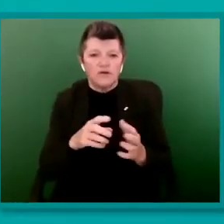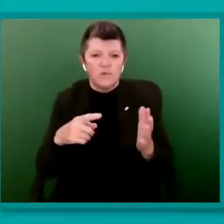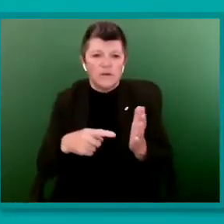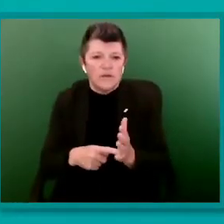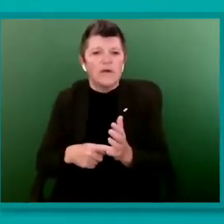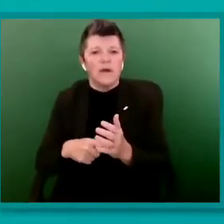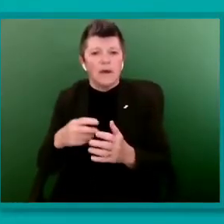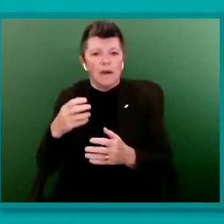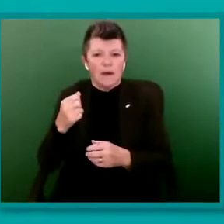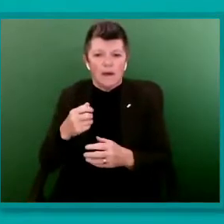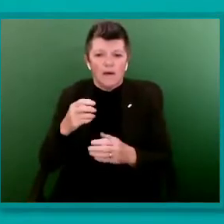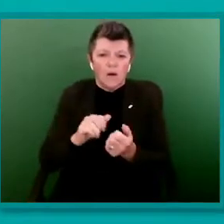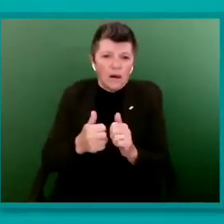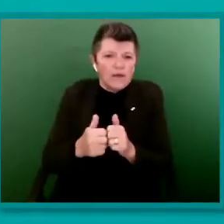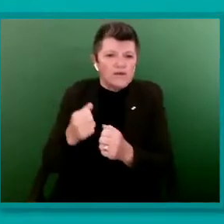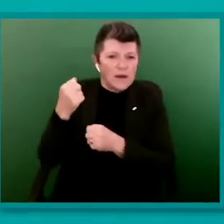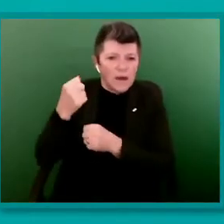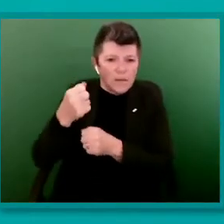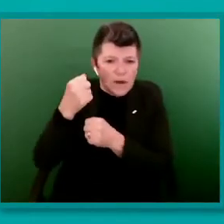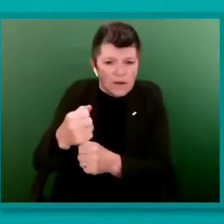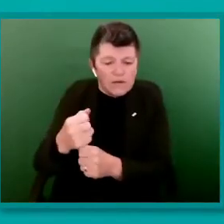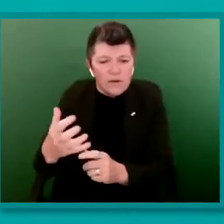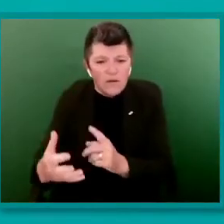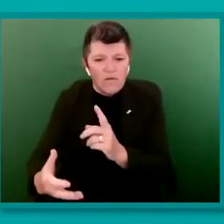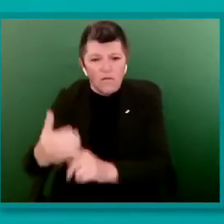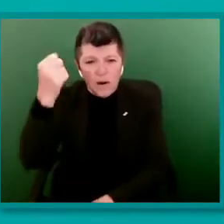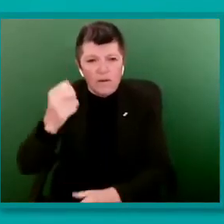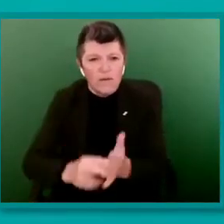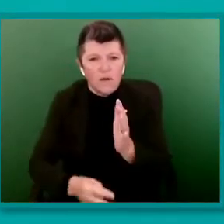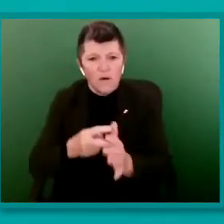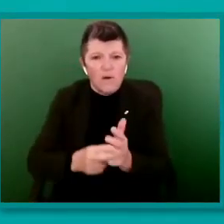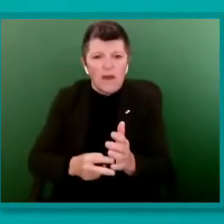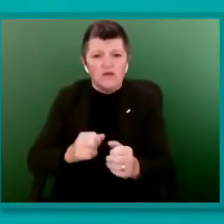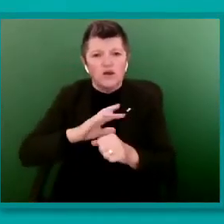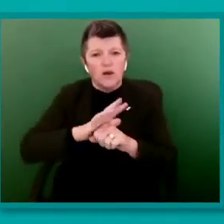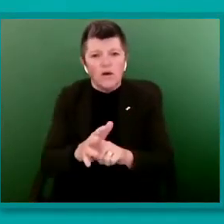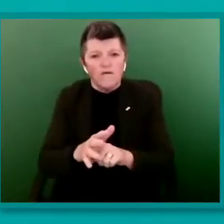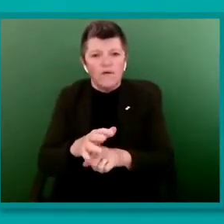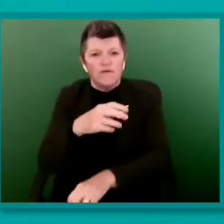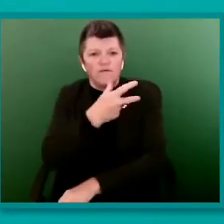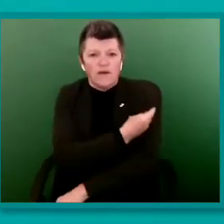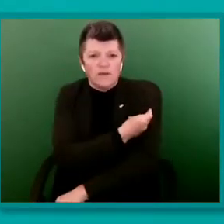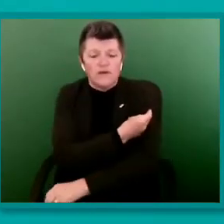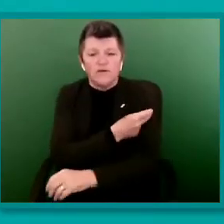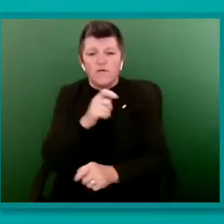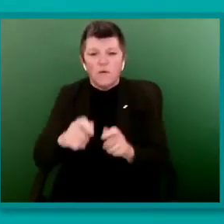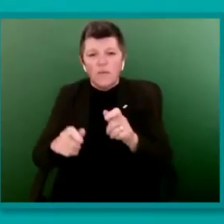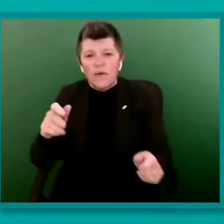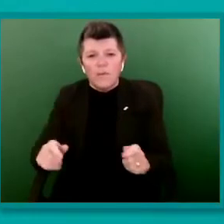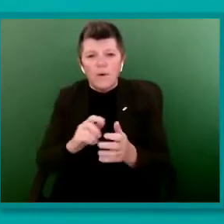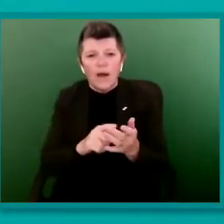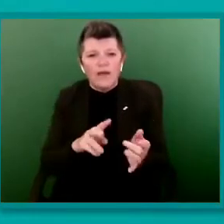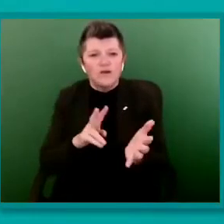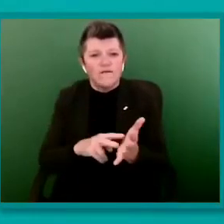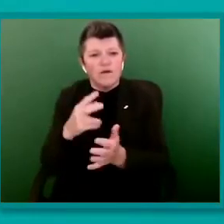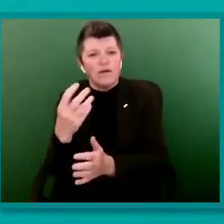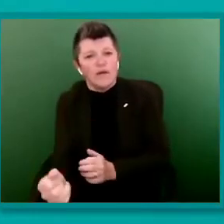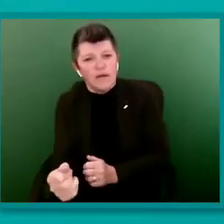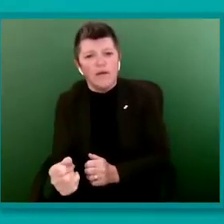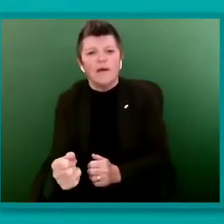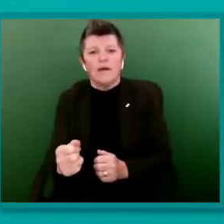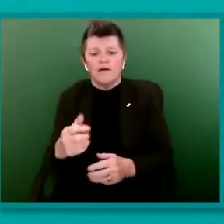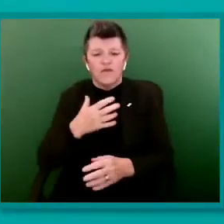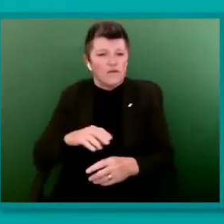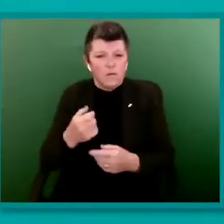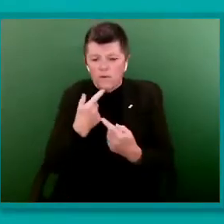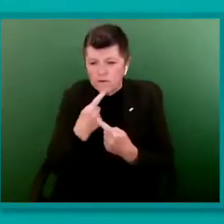clinics are able to arrange the COVID vaccination for people living with HIV if they don't want to disclose their status to